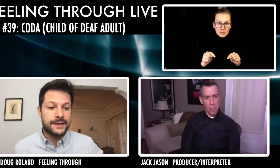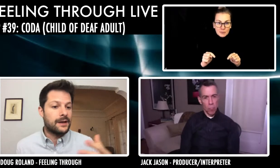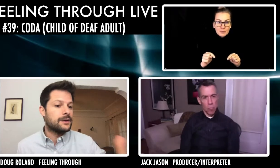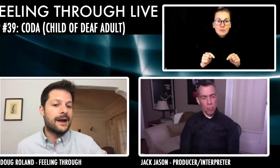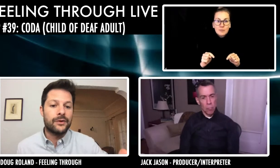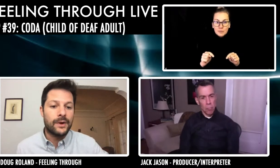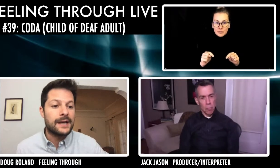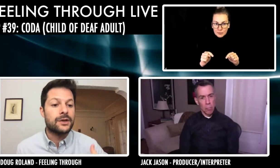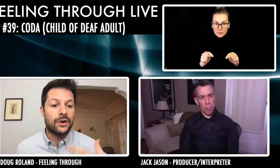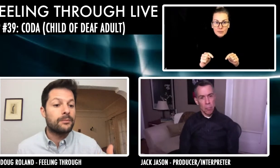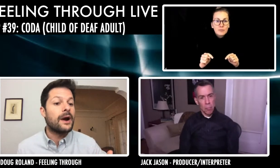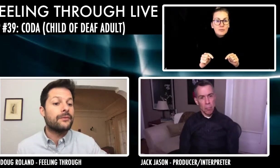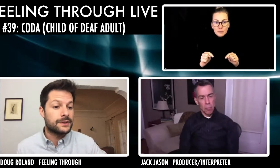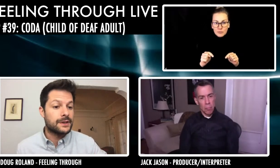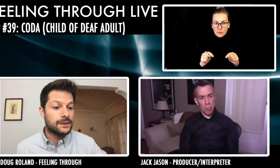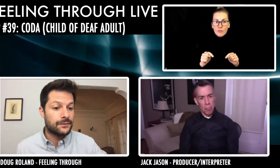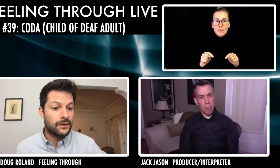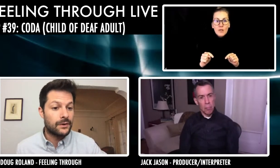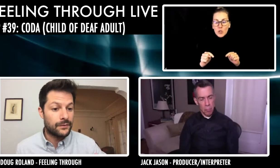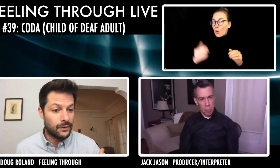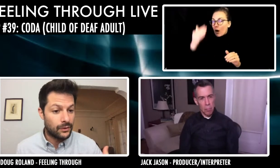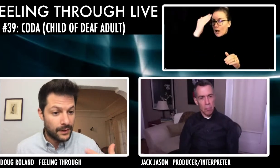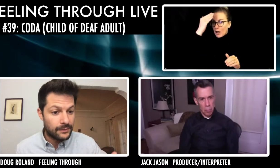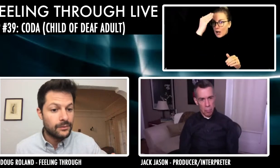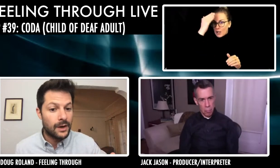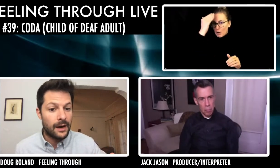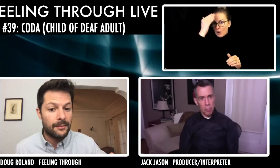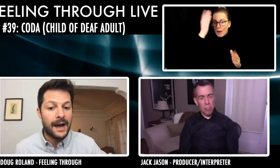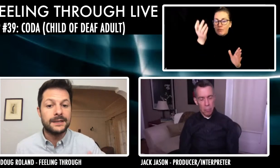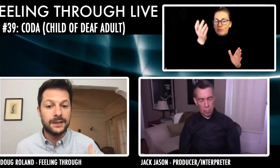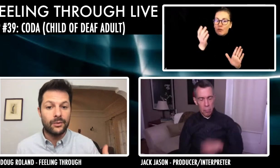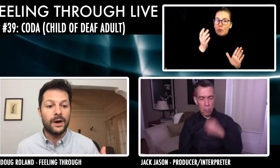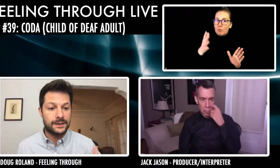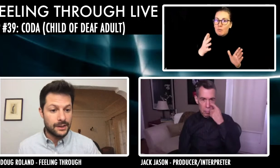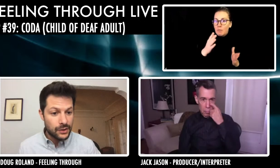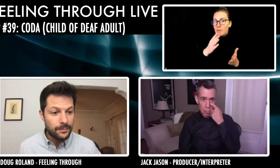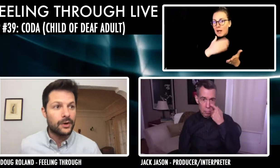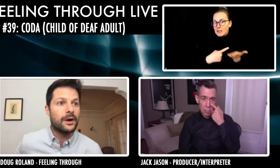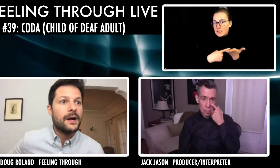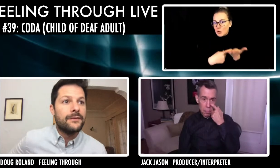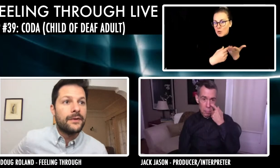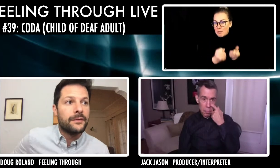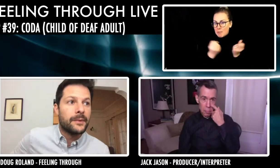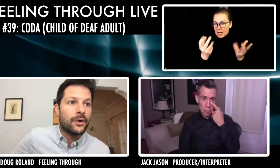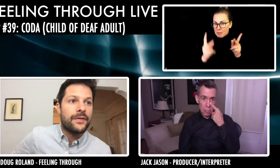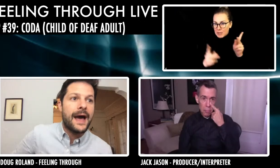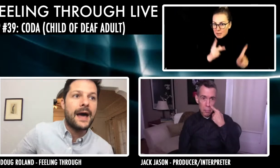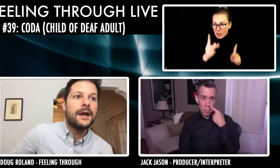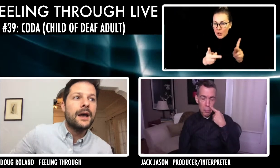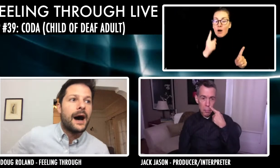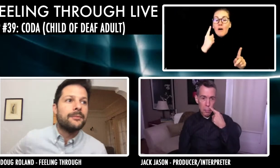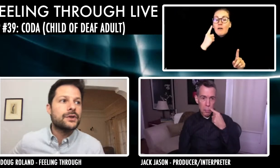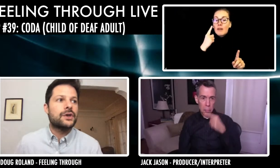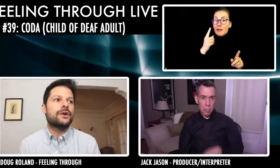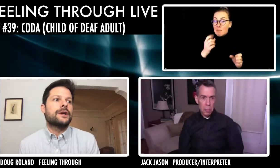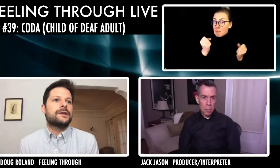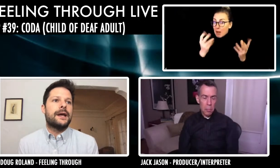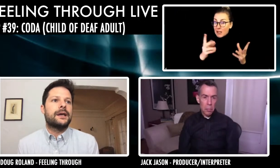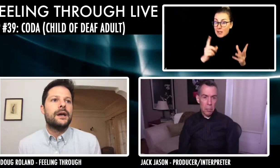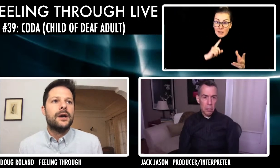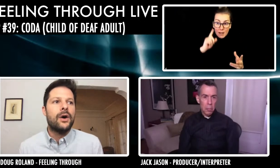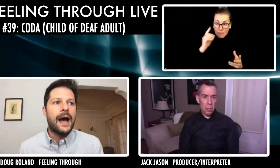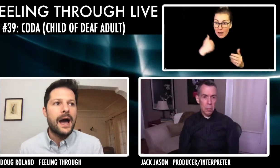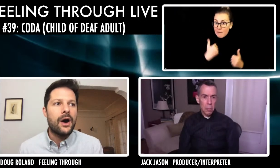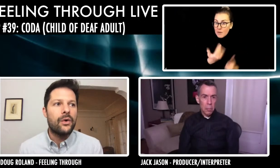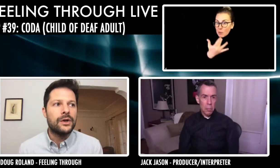understand everyone has their own preferences for, for who they ideally want as an interpreter. Very familiar with that. I'm just curious,